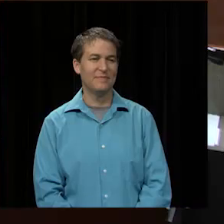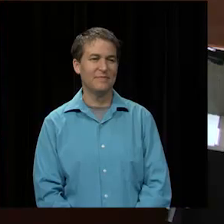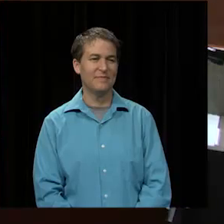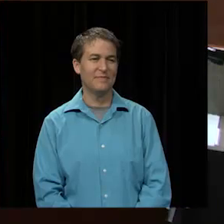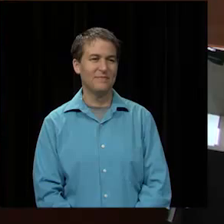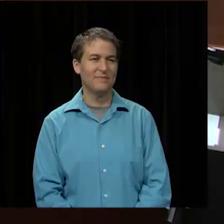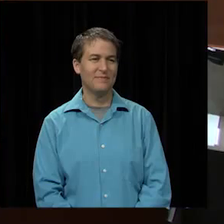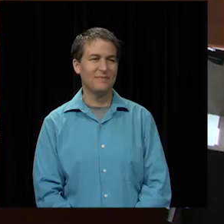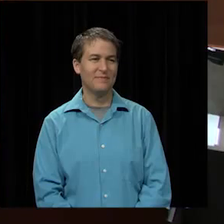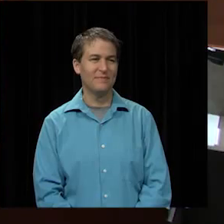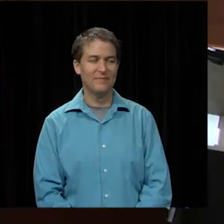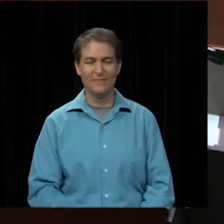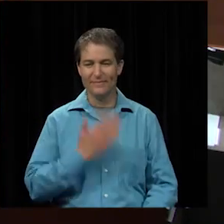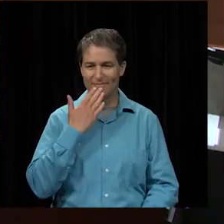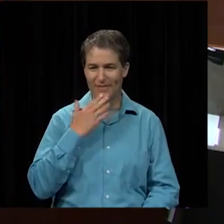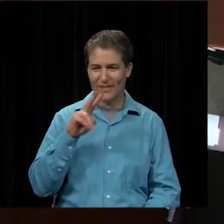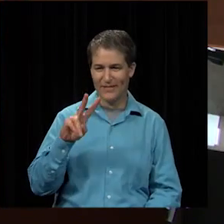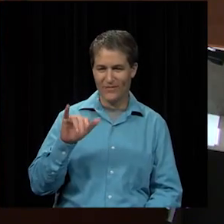Thank you, Vanya.